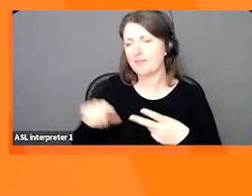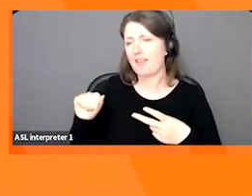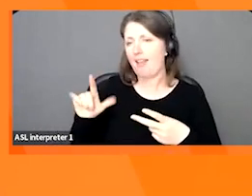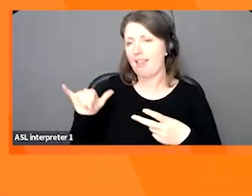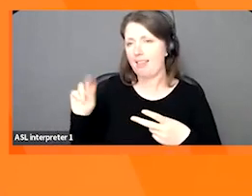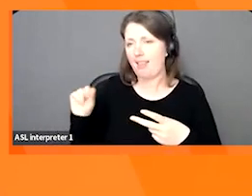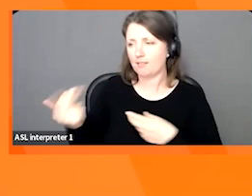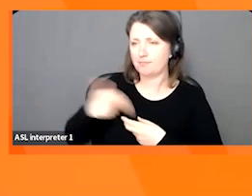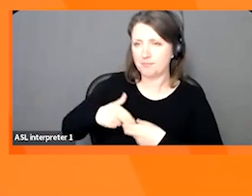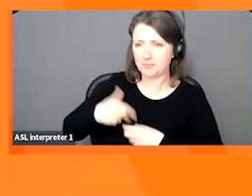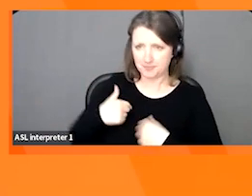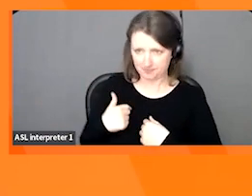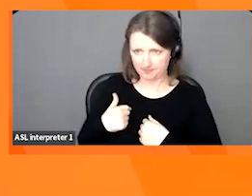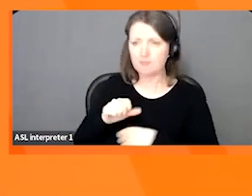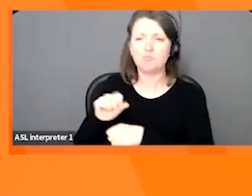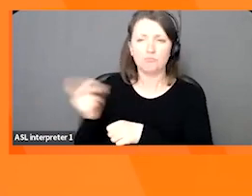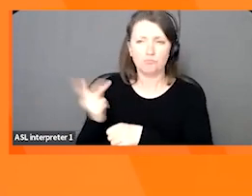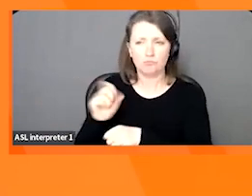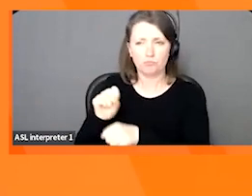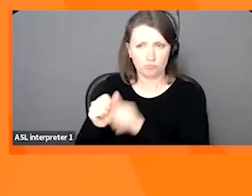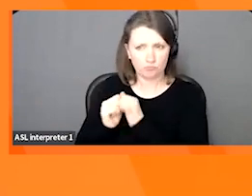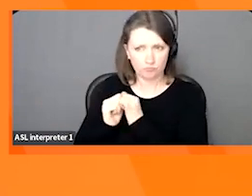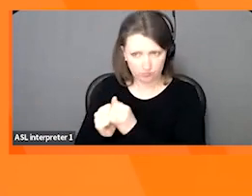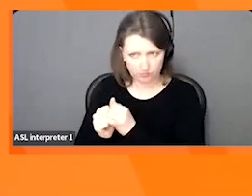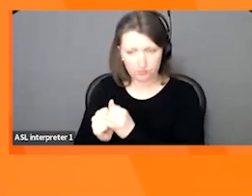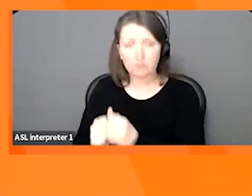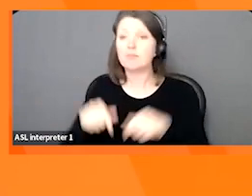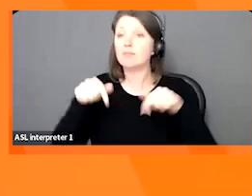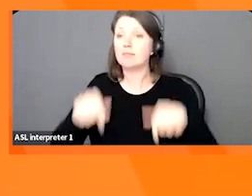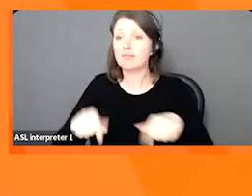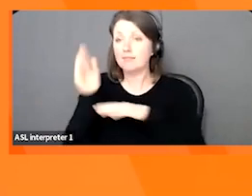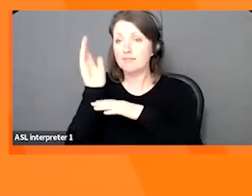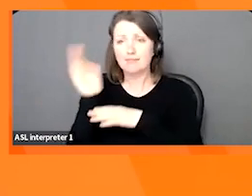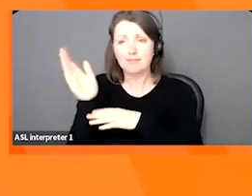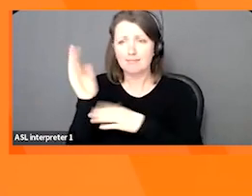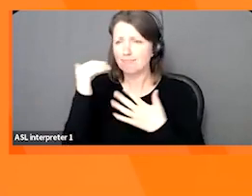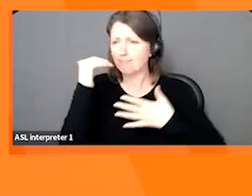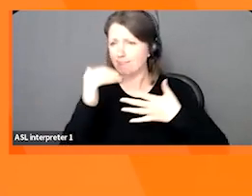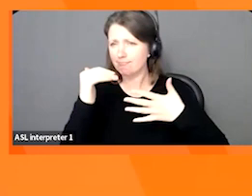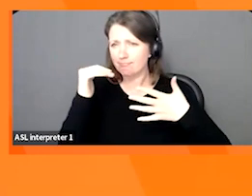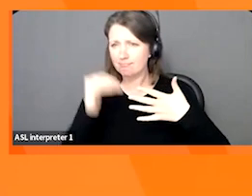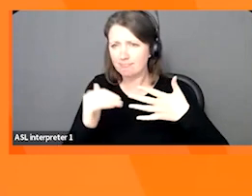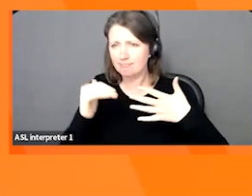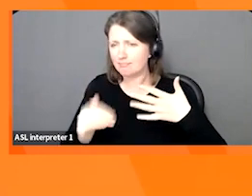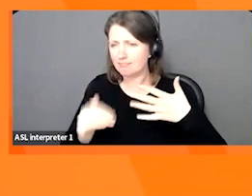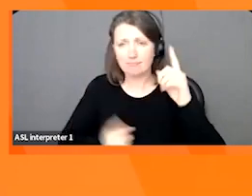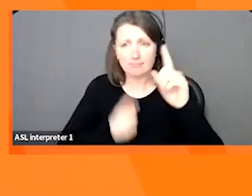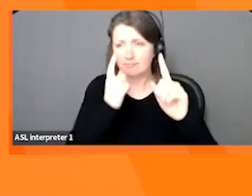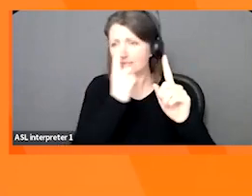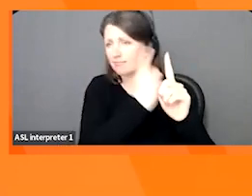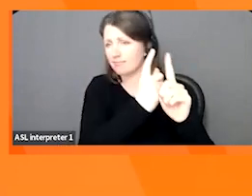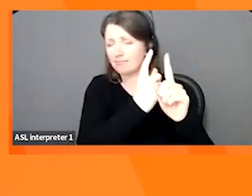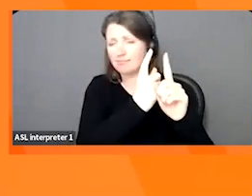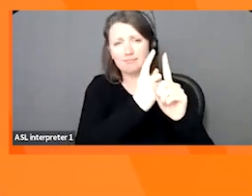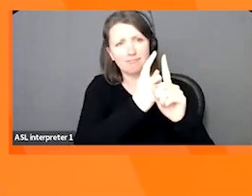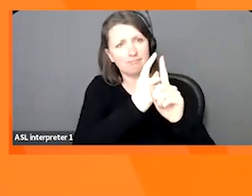Picard. And today we're going to walk you through a presentation that really talks about everything